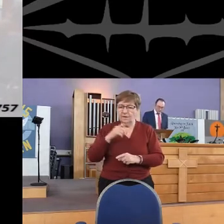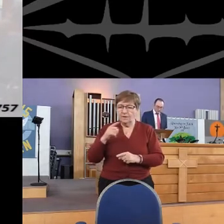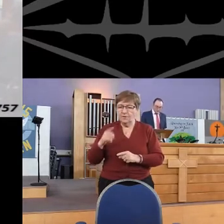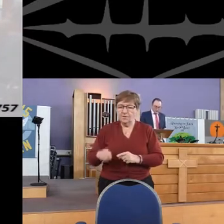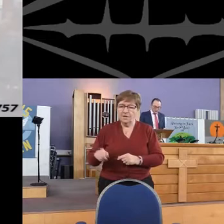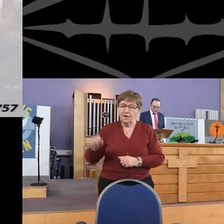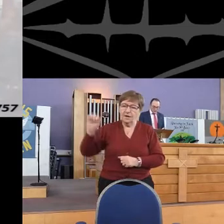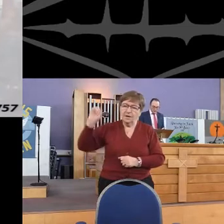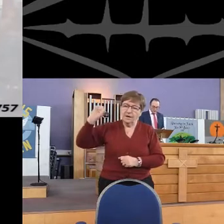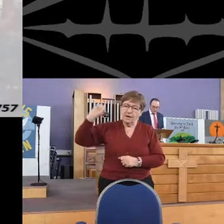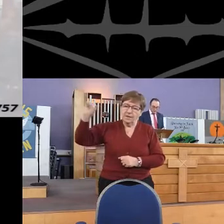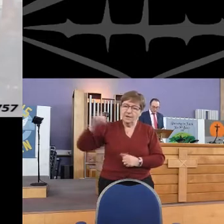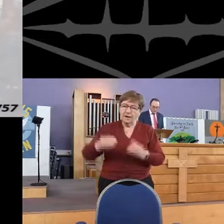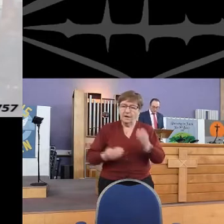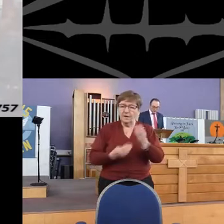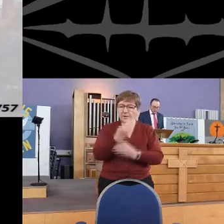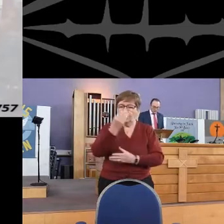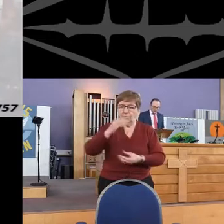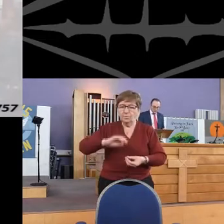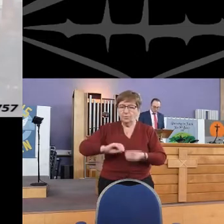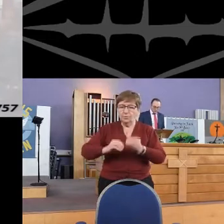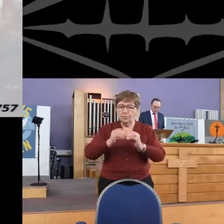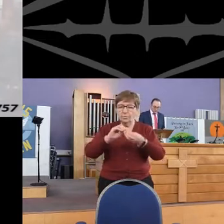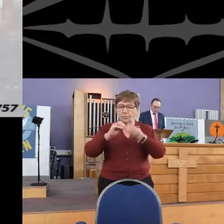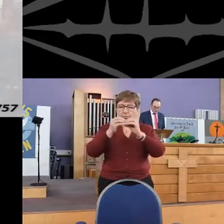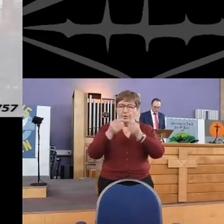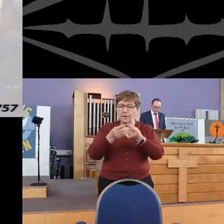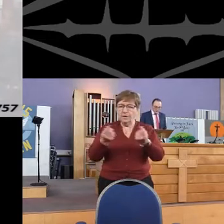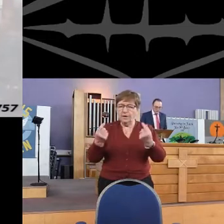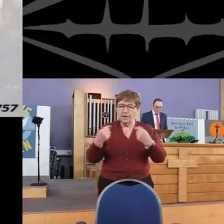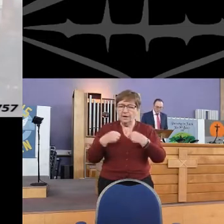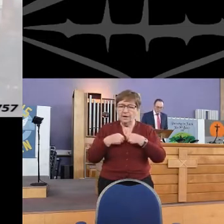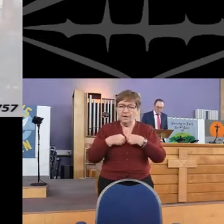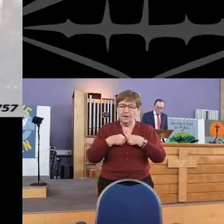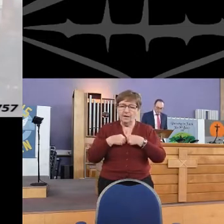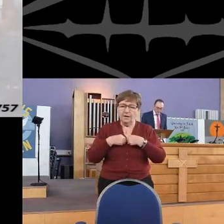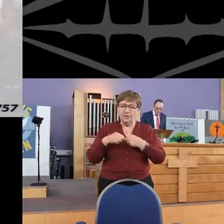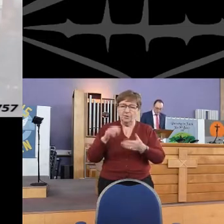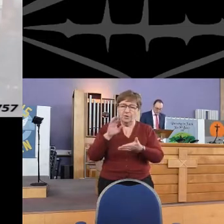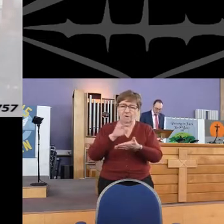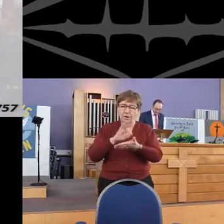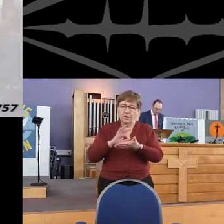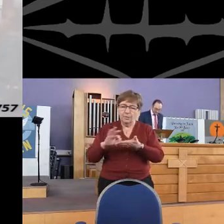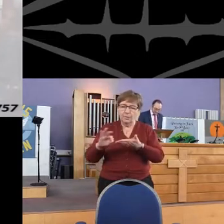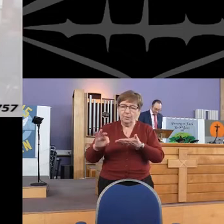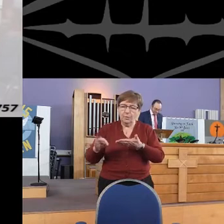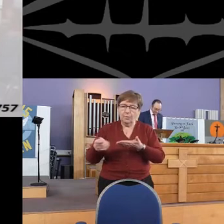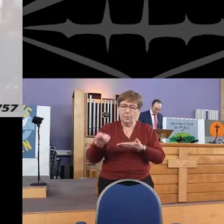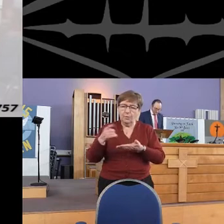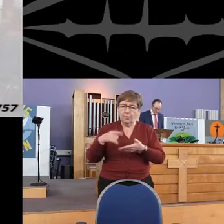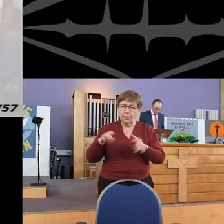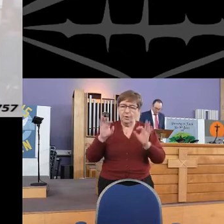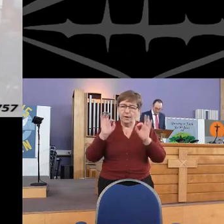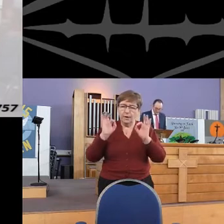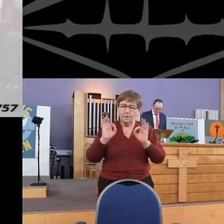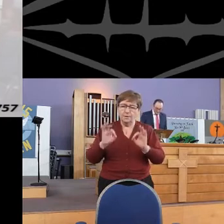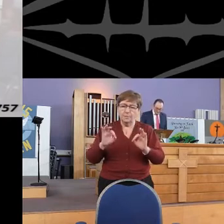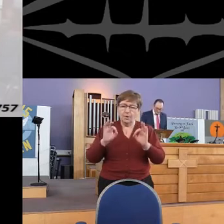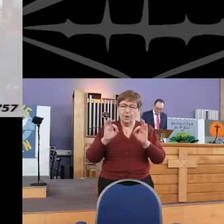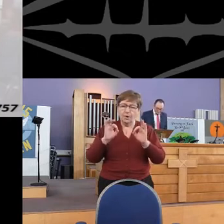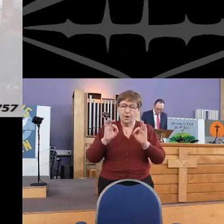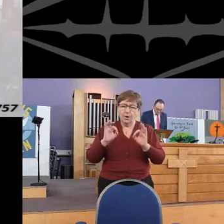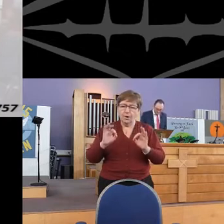Reage and thy new creation, pure